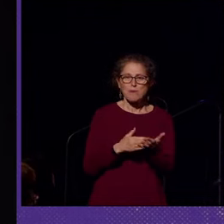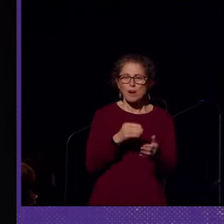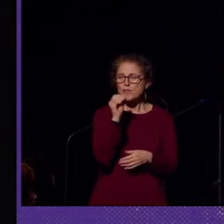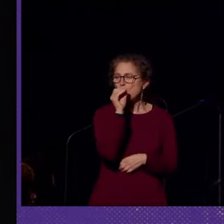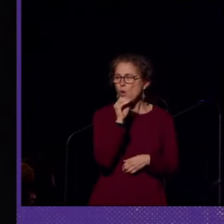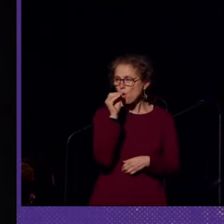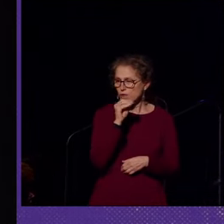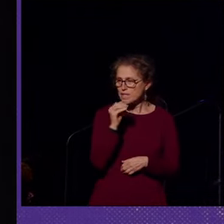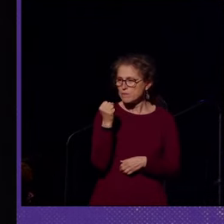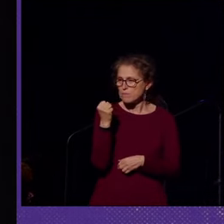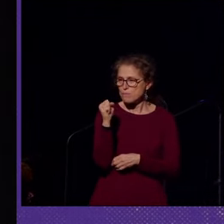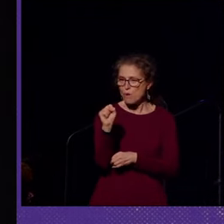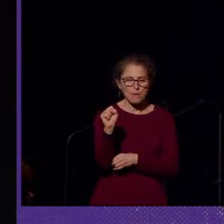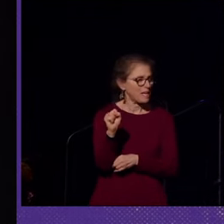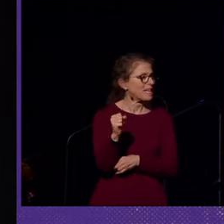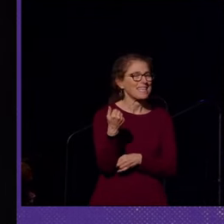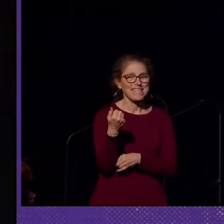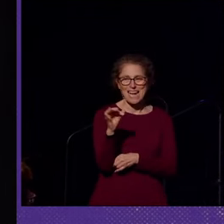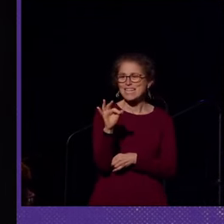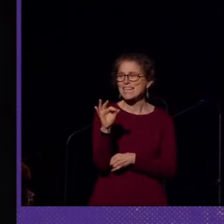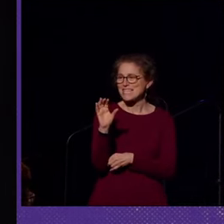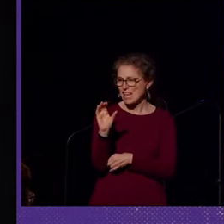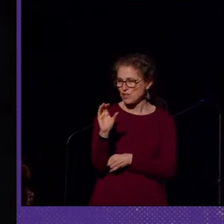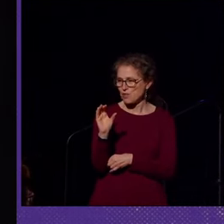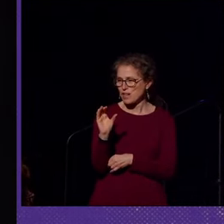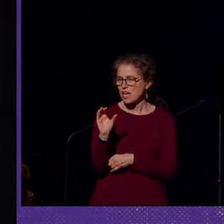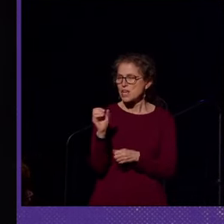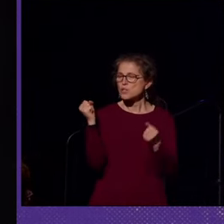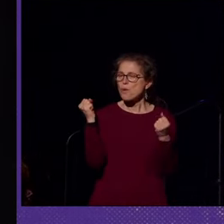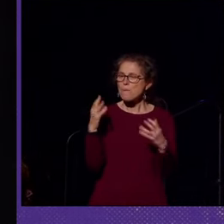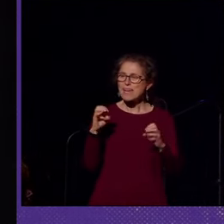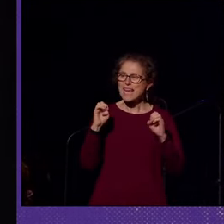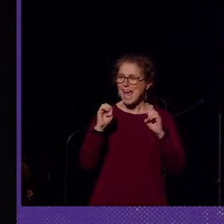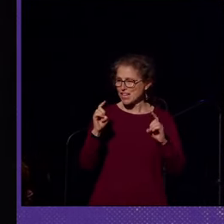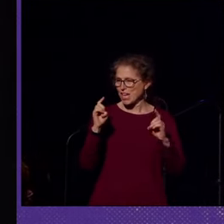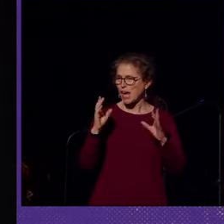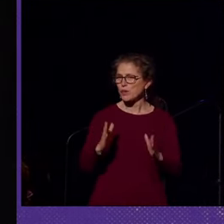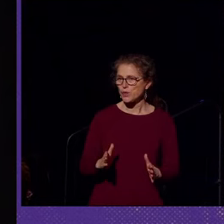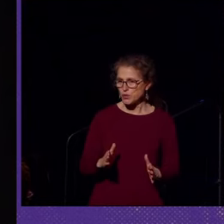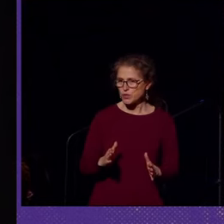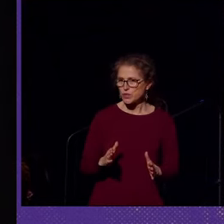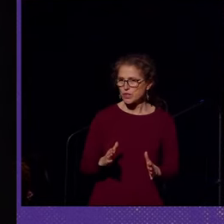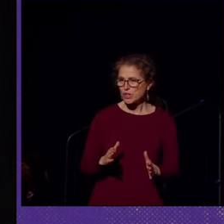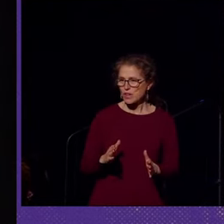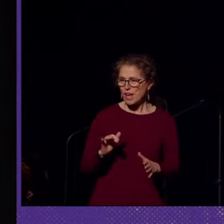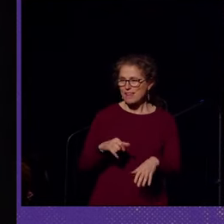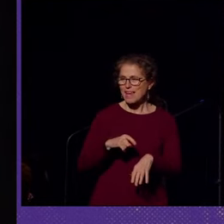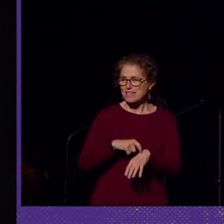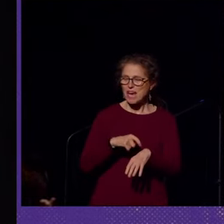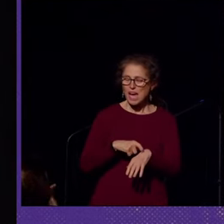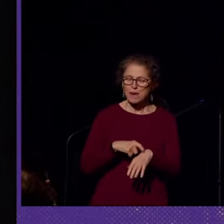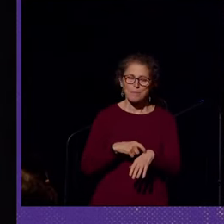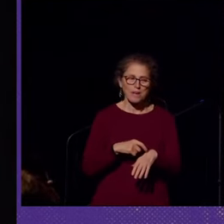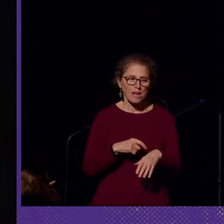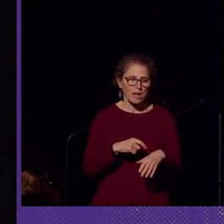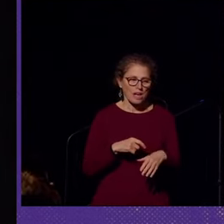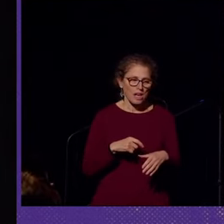movement as later the 19th century. So many educators, physicians, and